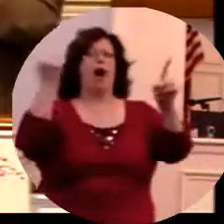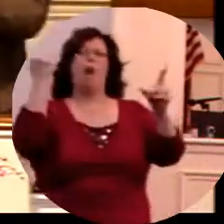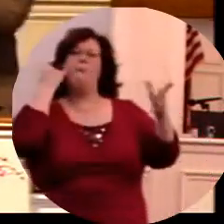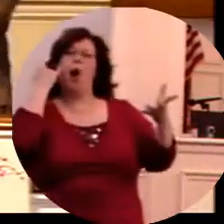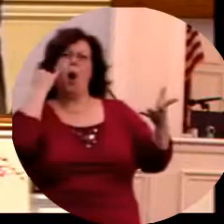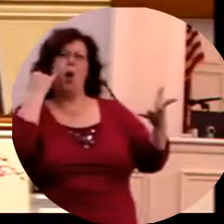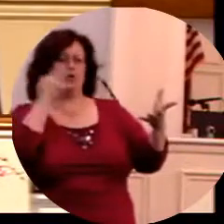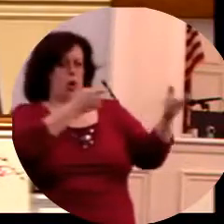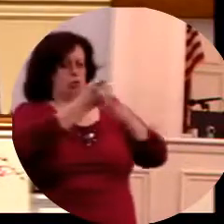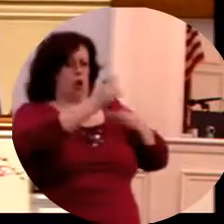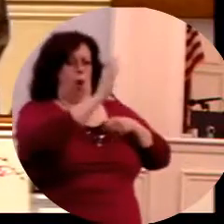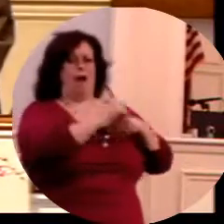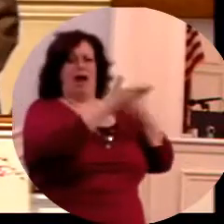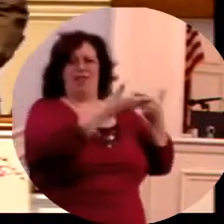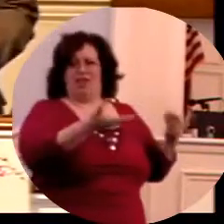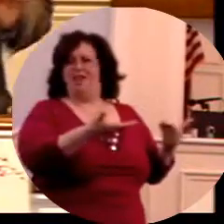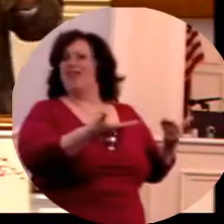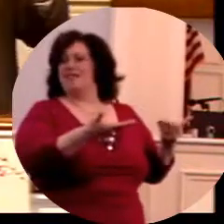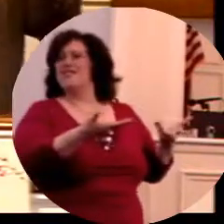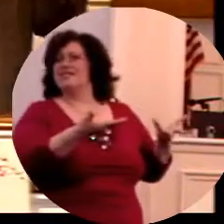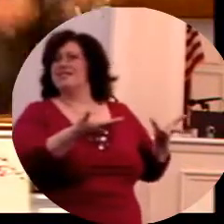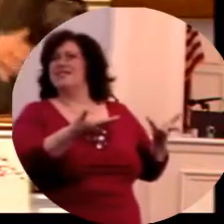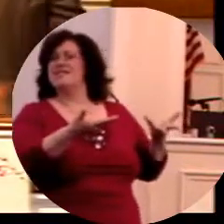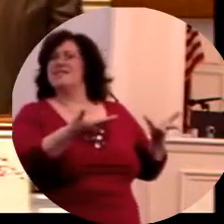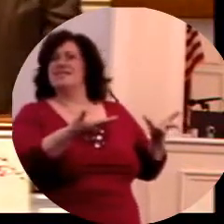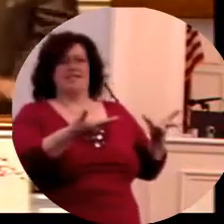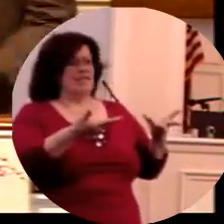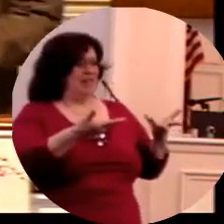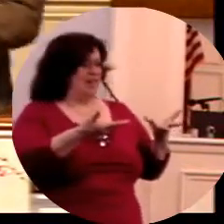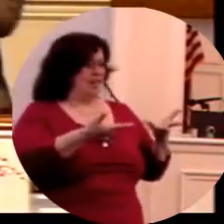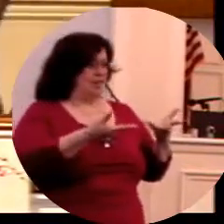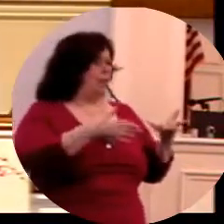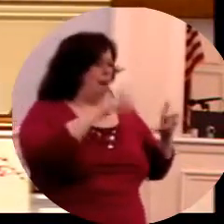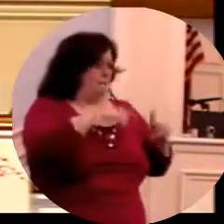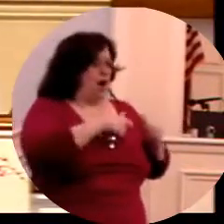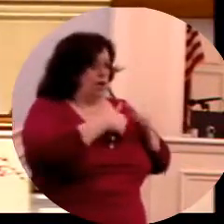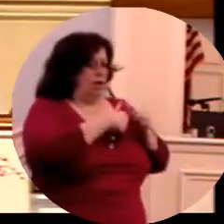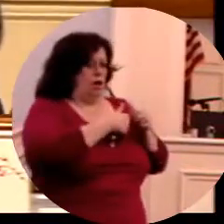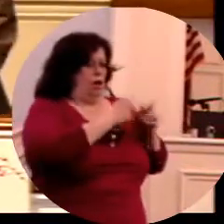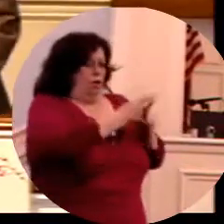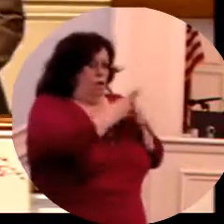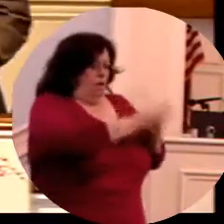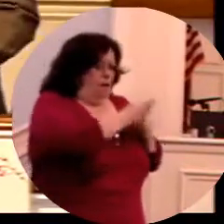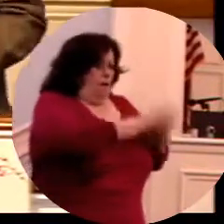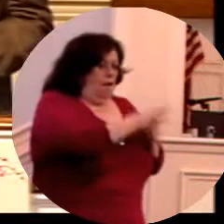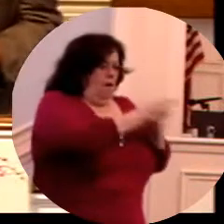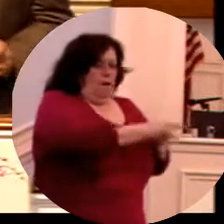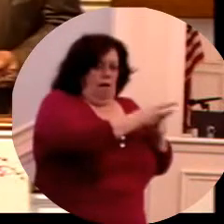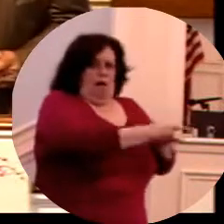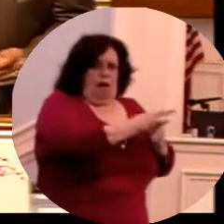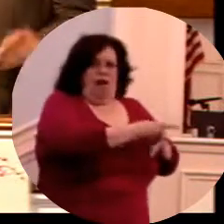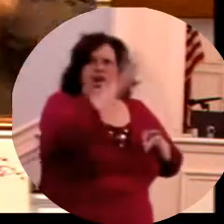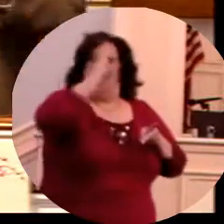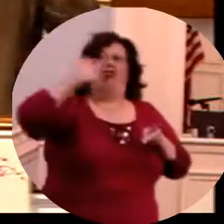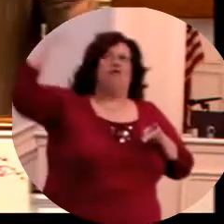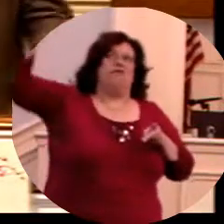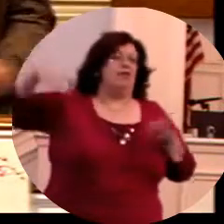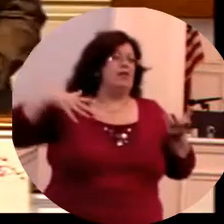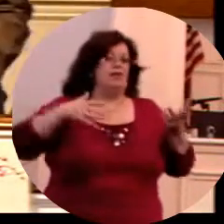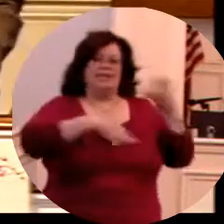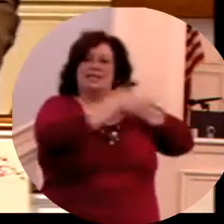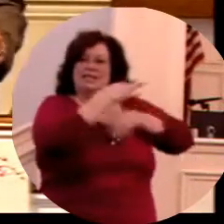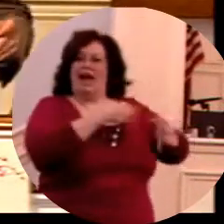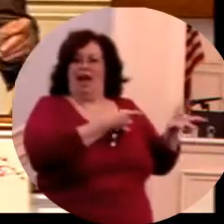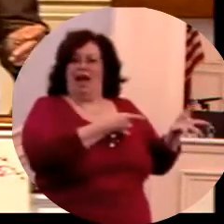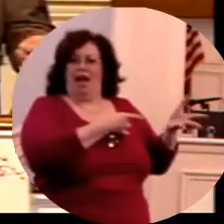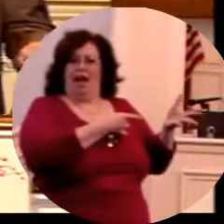bad when those things take us over, and when they capture us, and when they dictate to us how we're going to live, and what we're